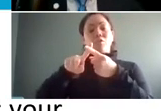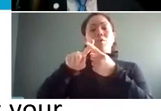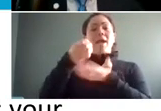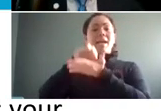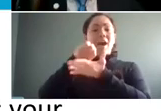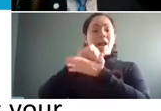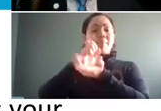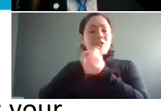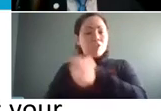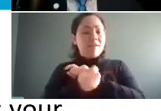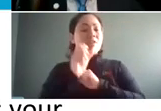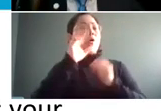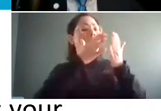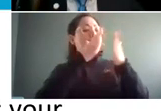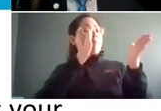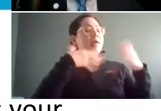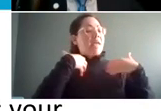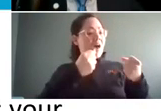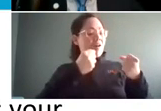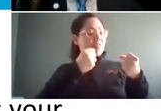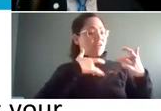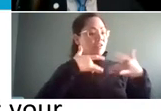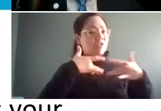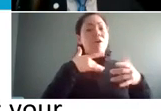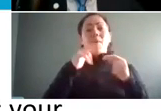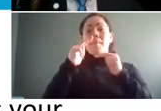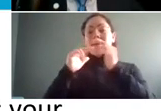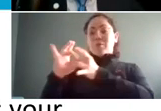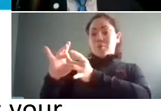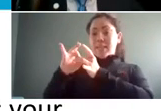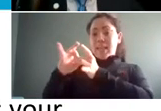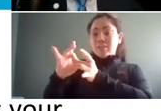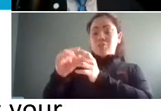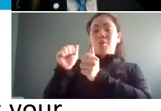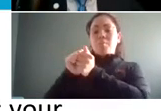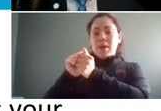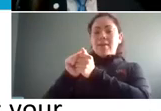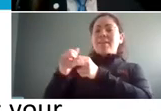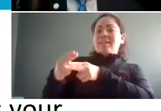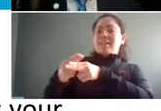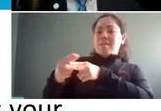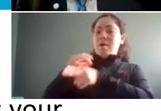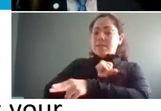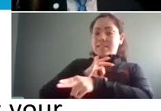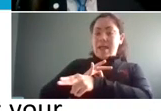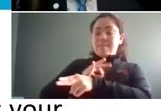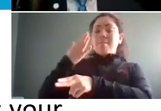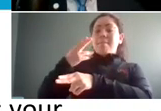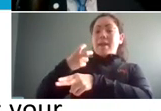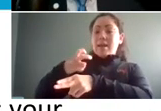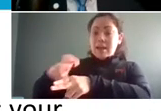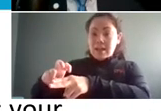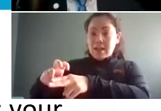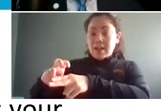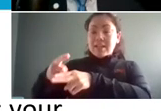building relationships with temporary staffing companies may allow you to shift your employees to a current need with the hope of